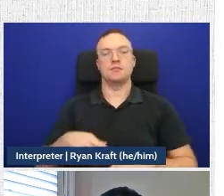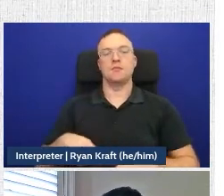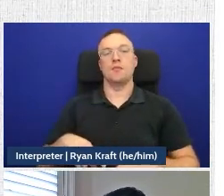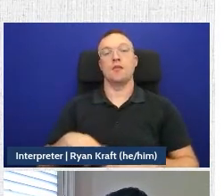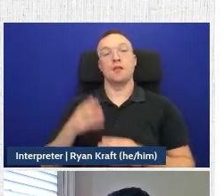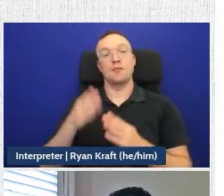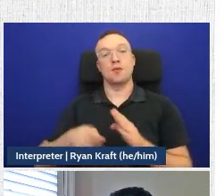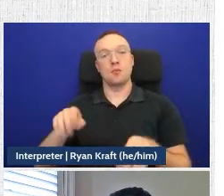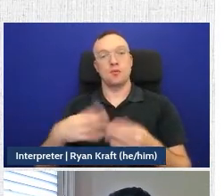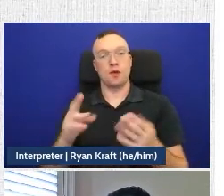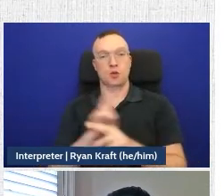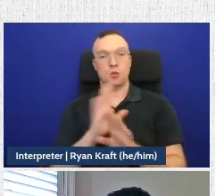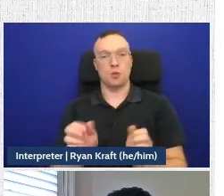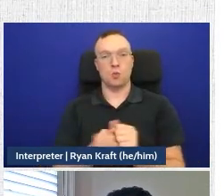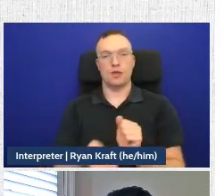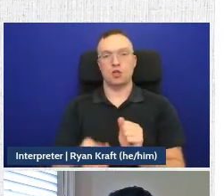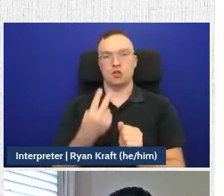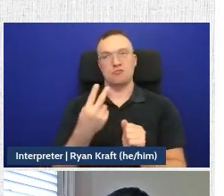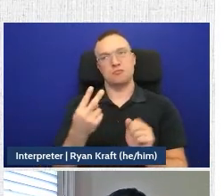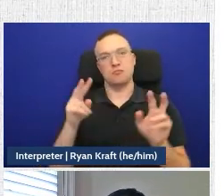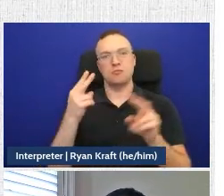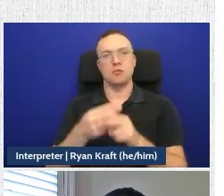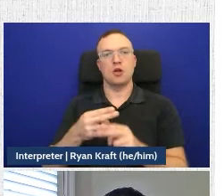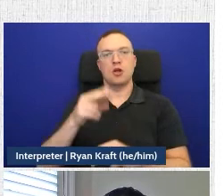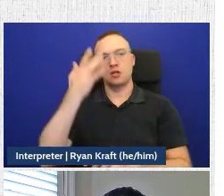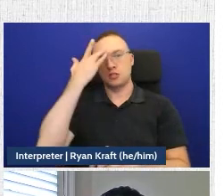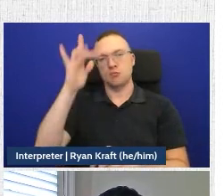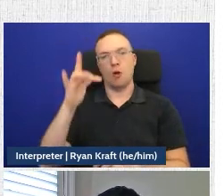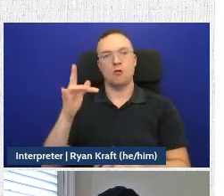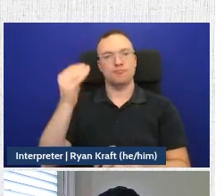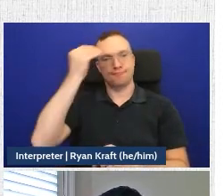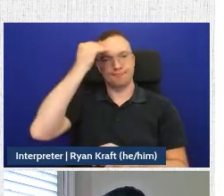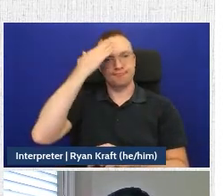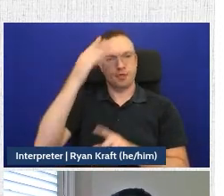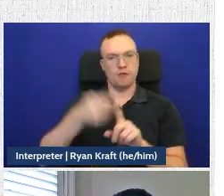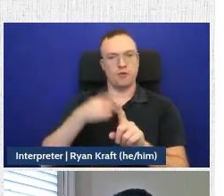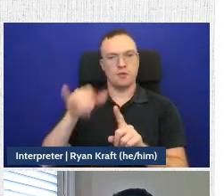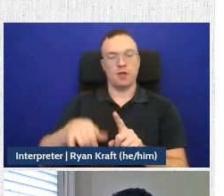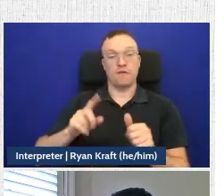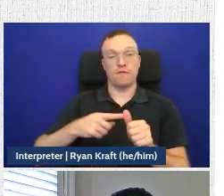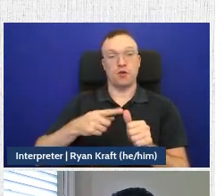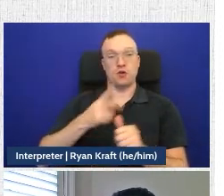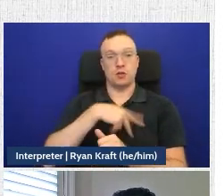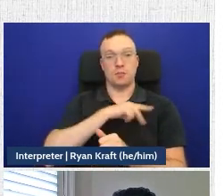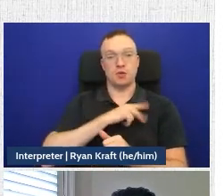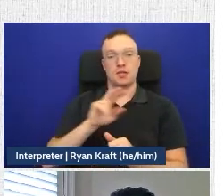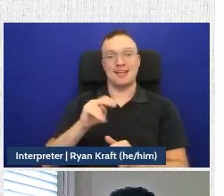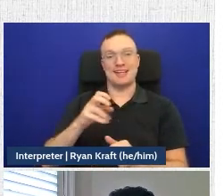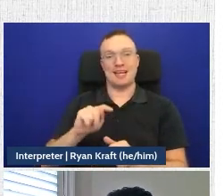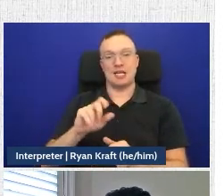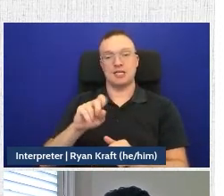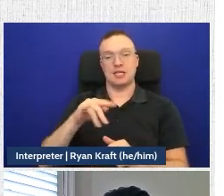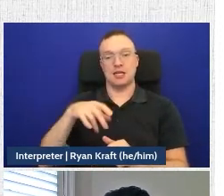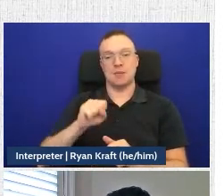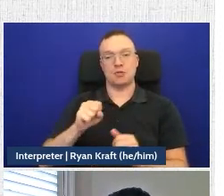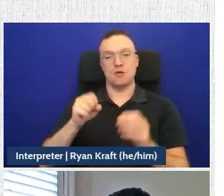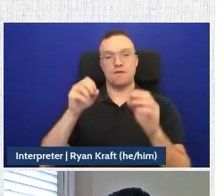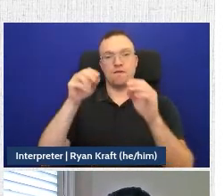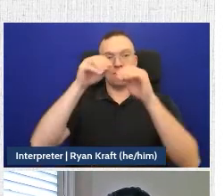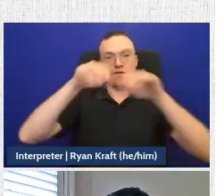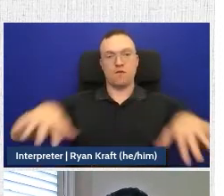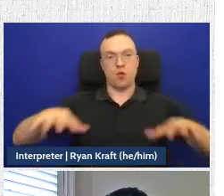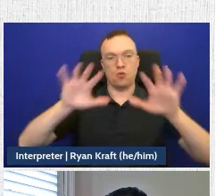we provide users with two what we would call smart takeaways from this tool. The first is a personalized next steps flowchart, which kind of, you know,